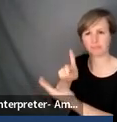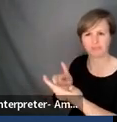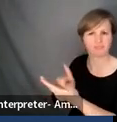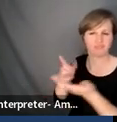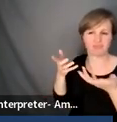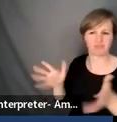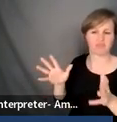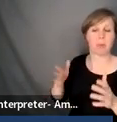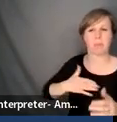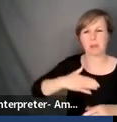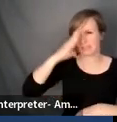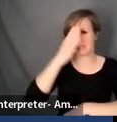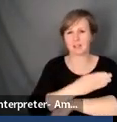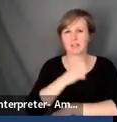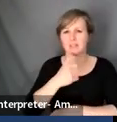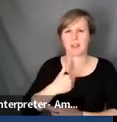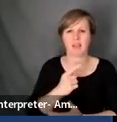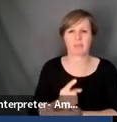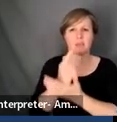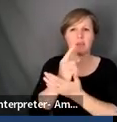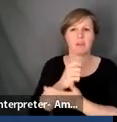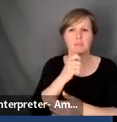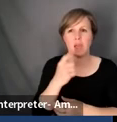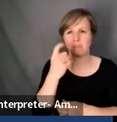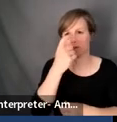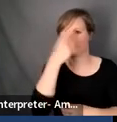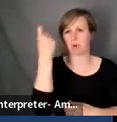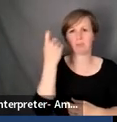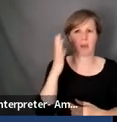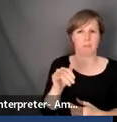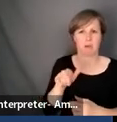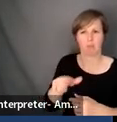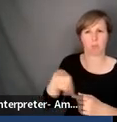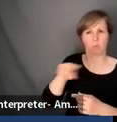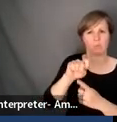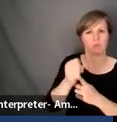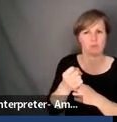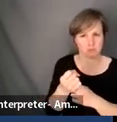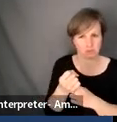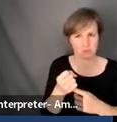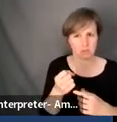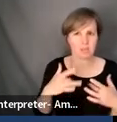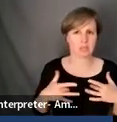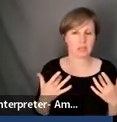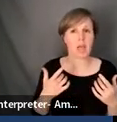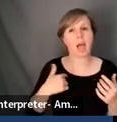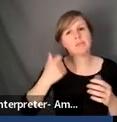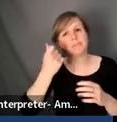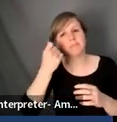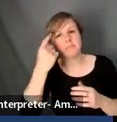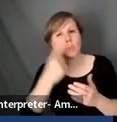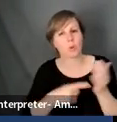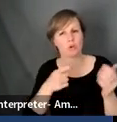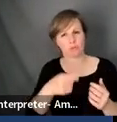of not being traumatized by these events. I understand what you are saying, but we